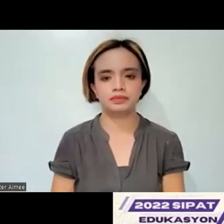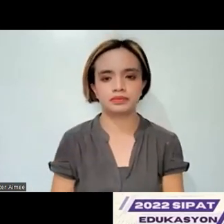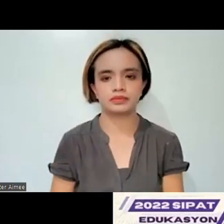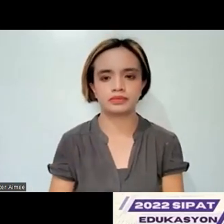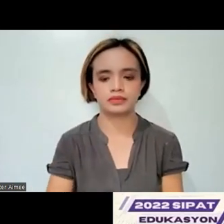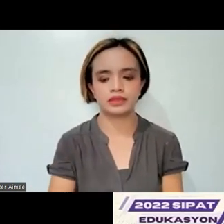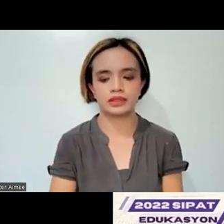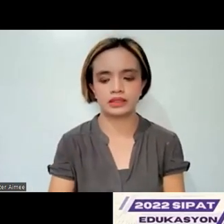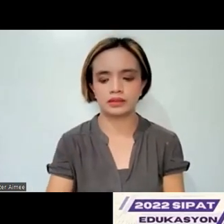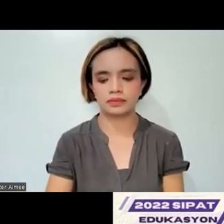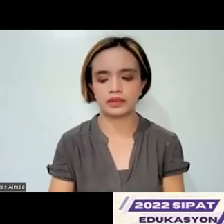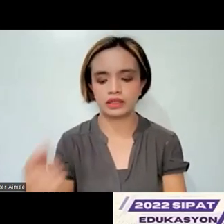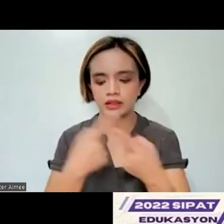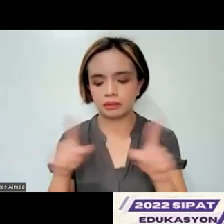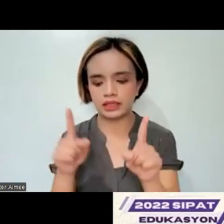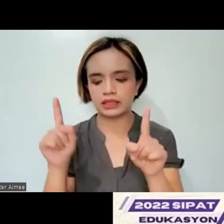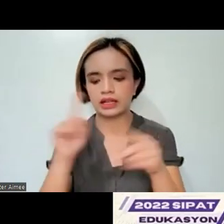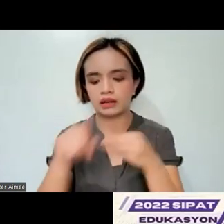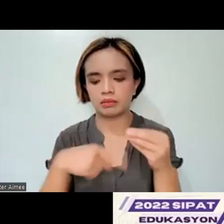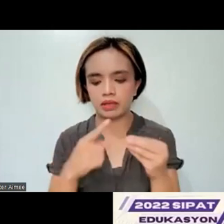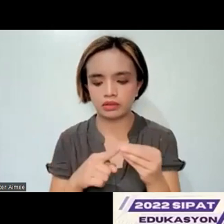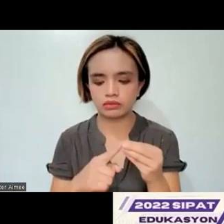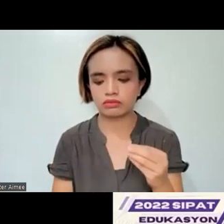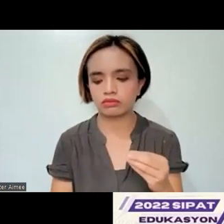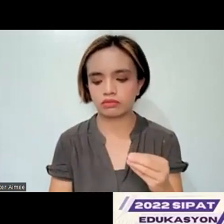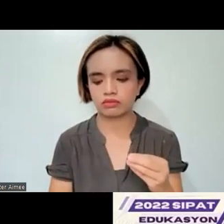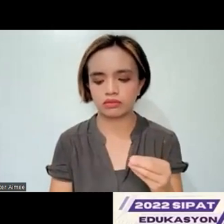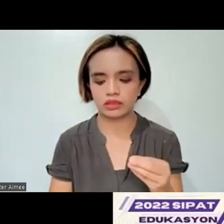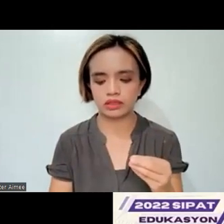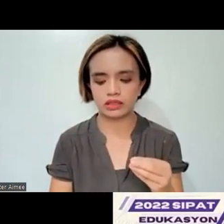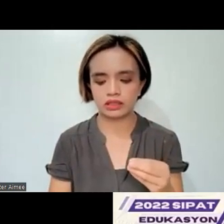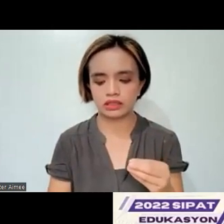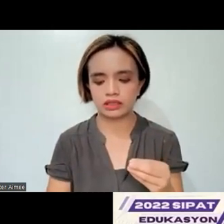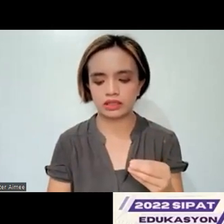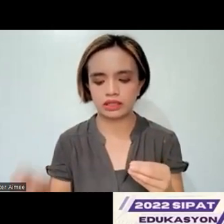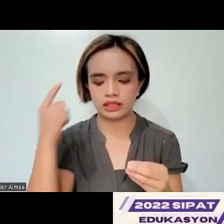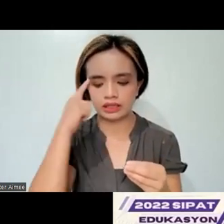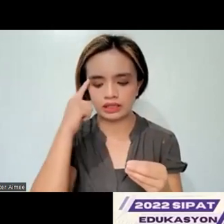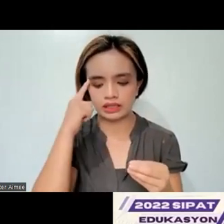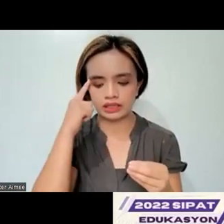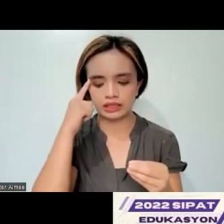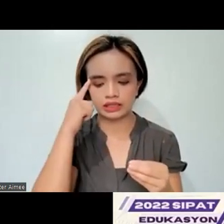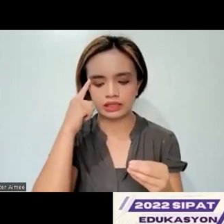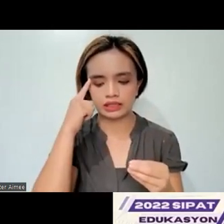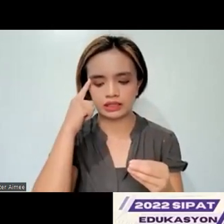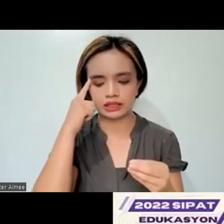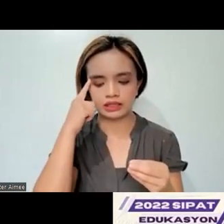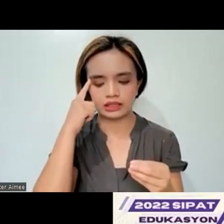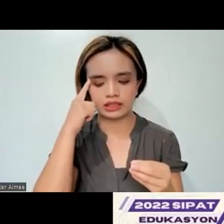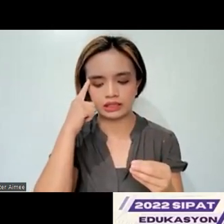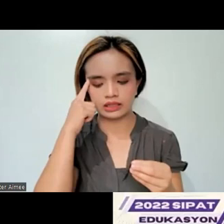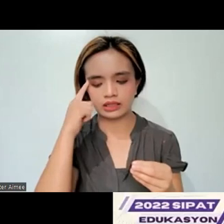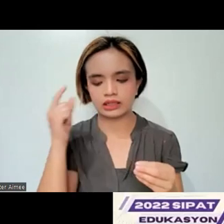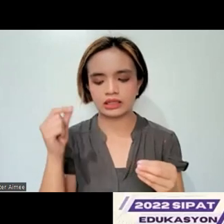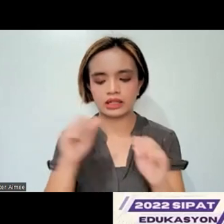In terms of the psychometric properties, I think Mariah knows that very well. So she can explain how we were